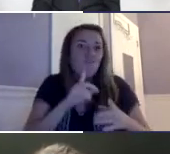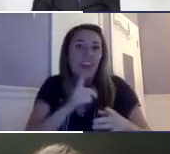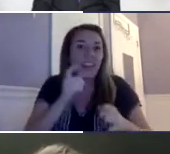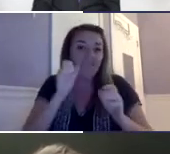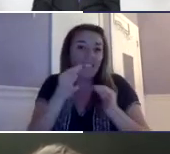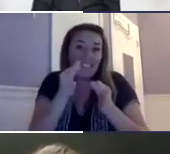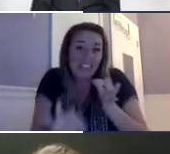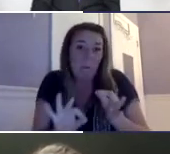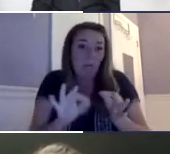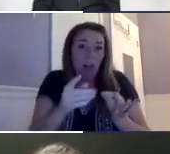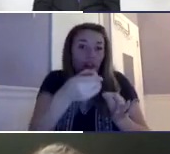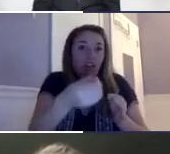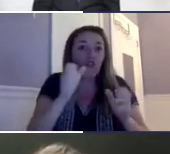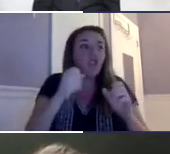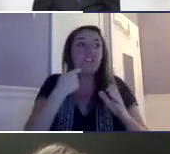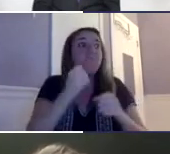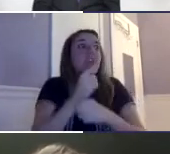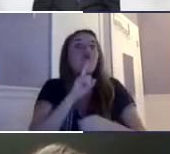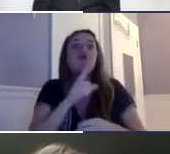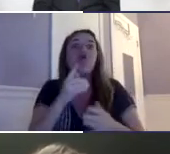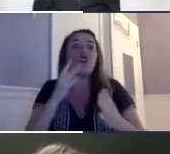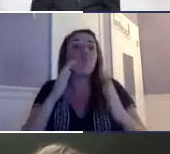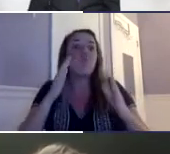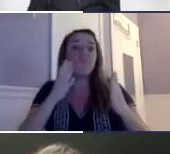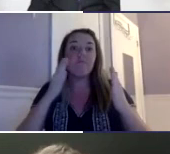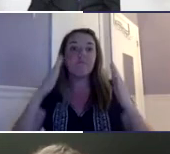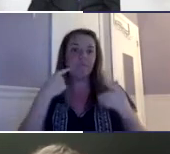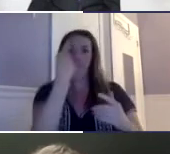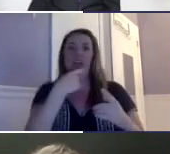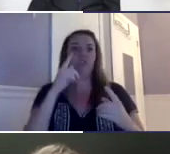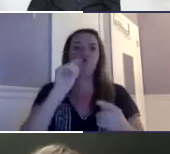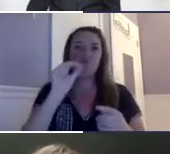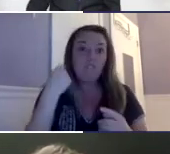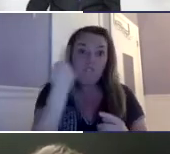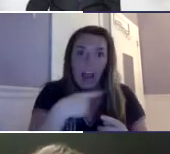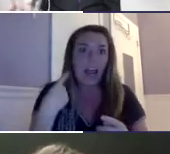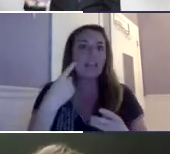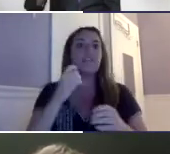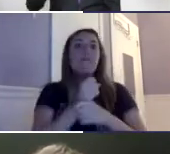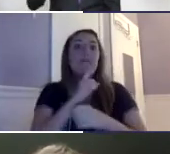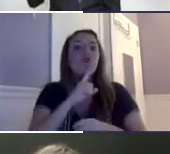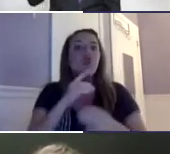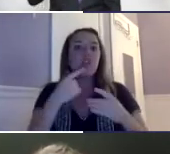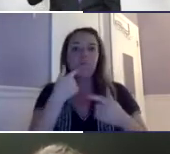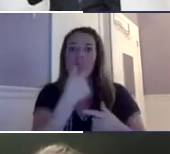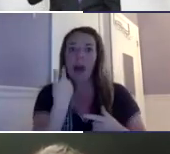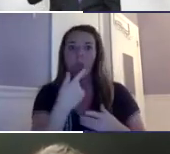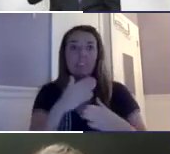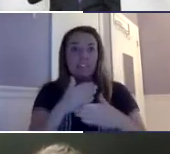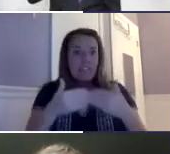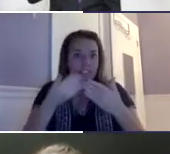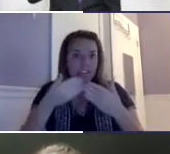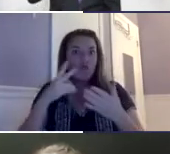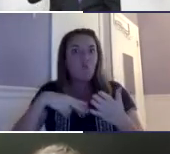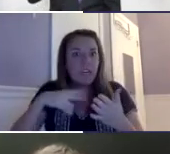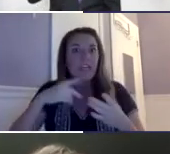people might have. It's really simple. You can just make sure that your face, you know, make sure you're